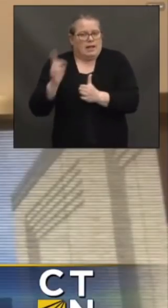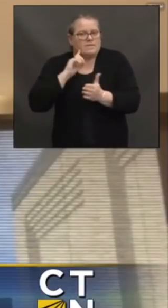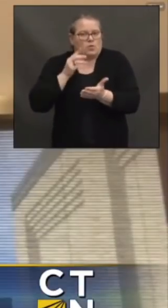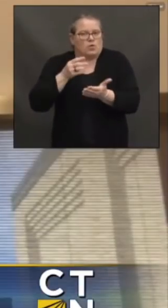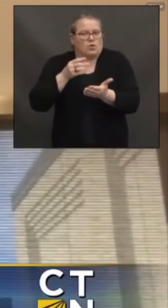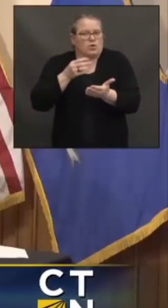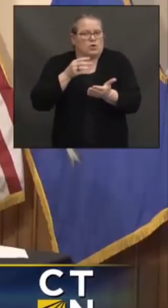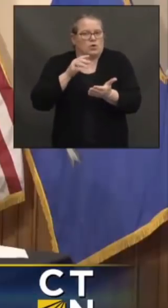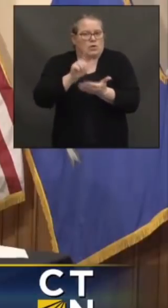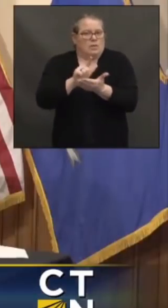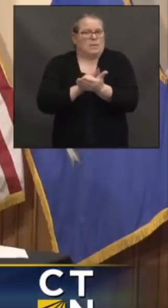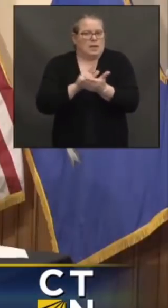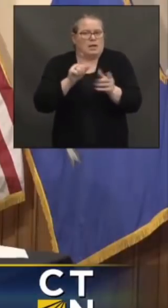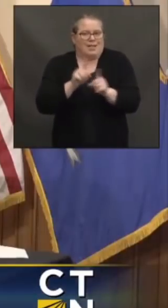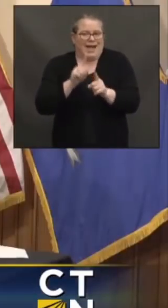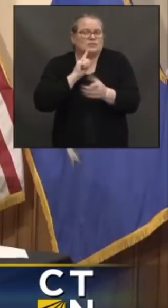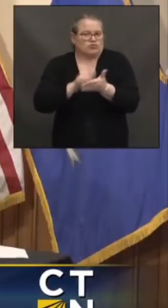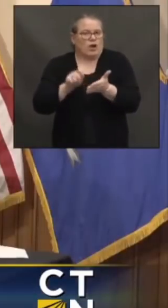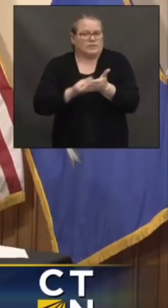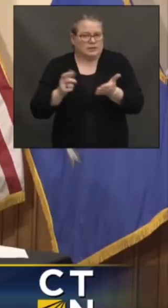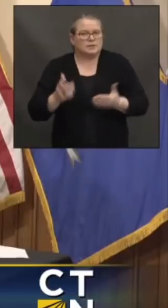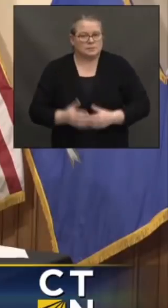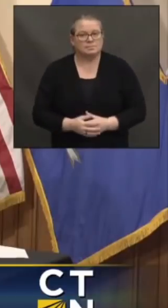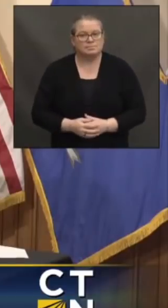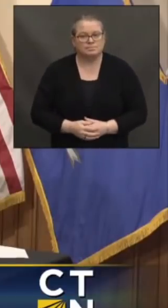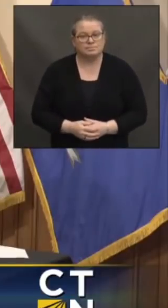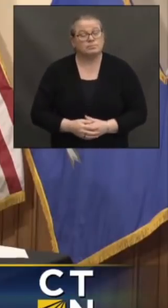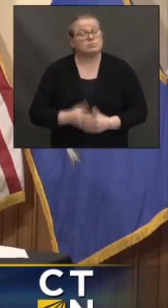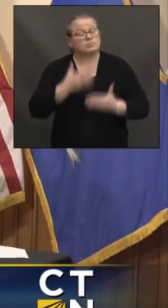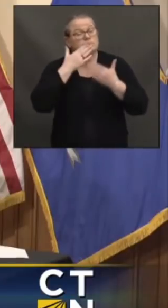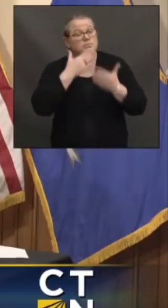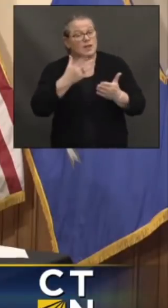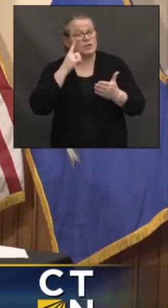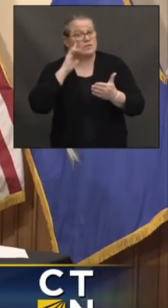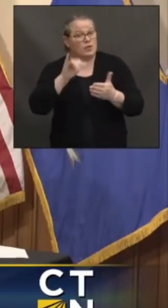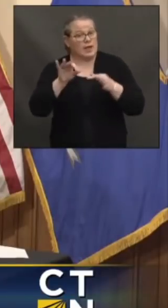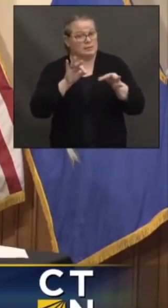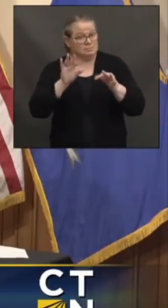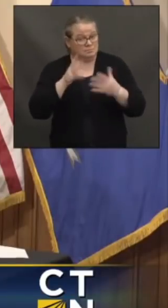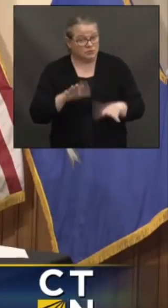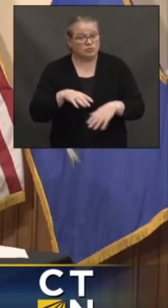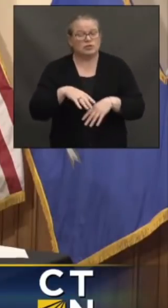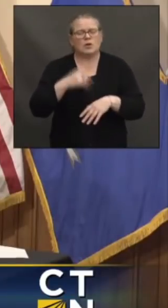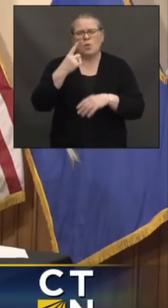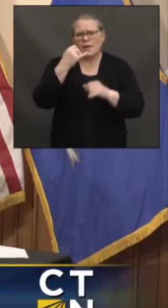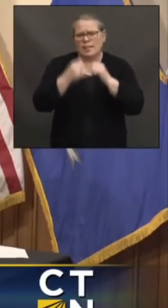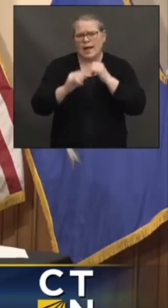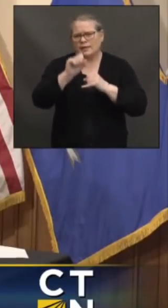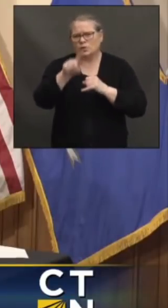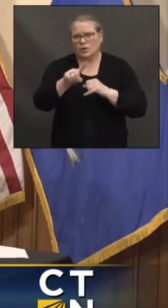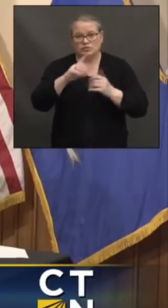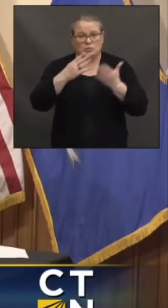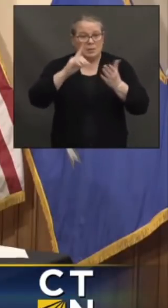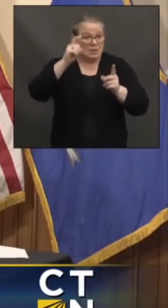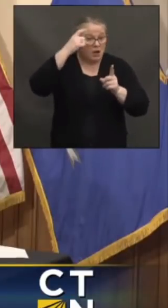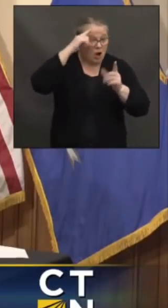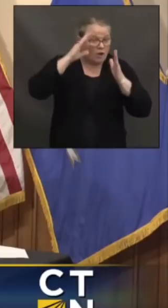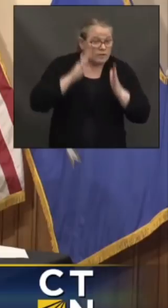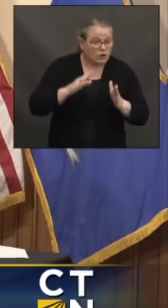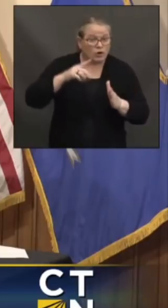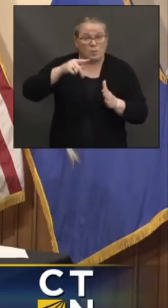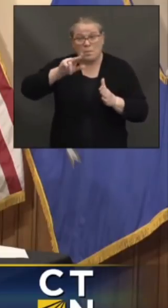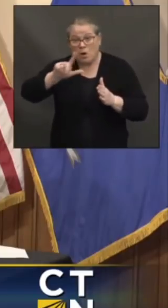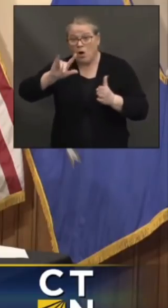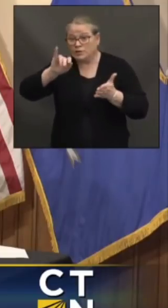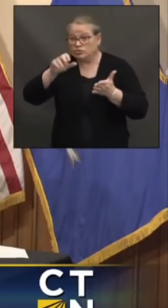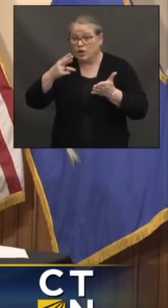Okay, thanks for filling me in. And just one last question for me. It might be to Josh or the governor or Paul. I don't know who